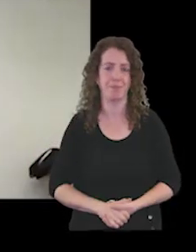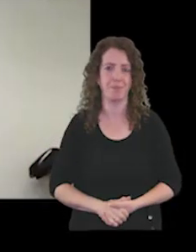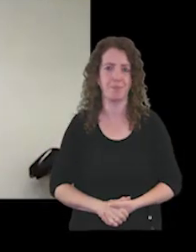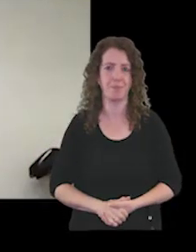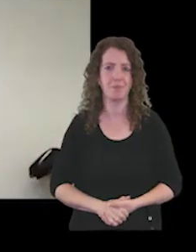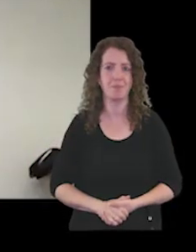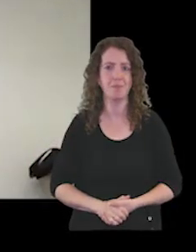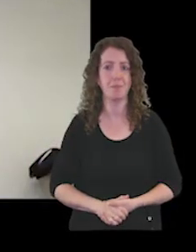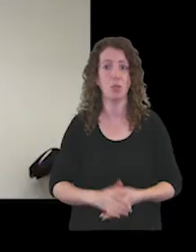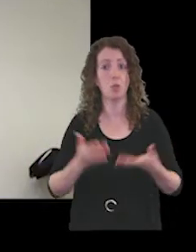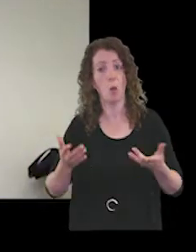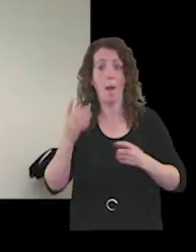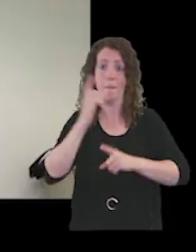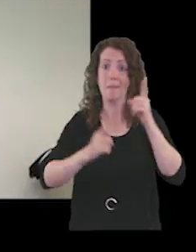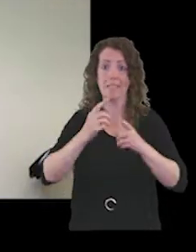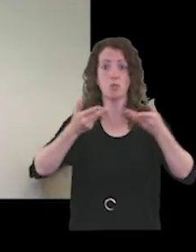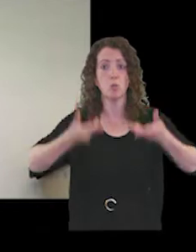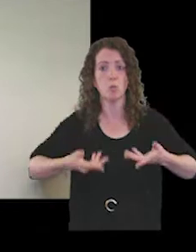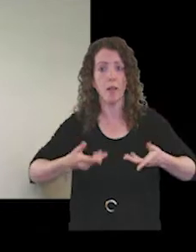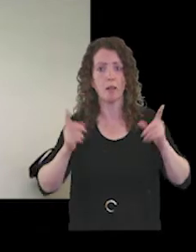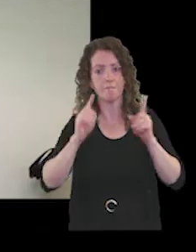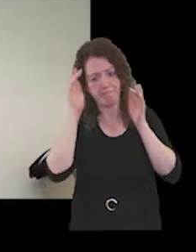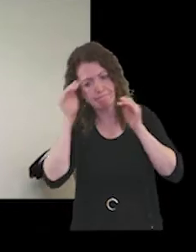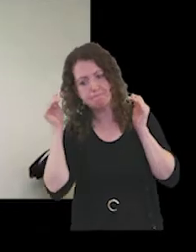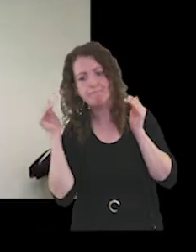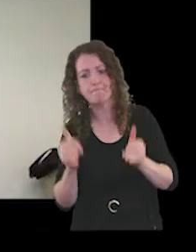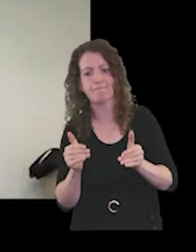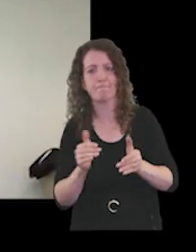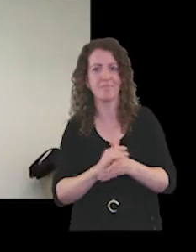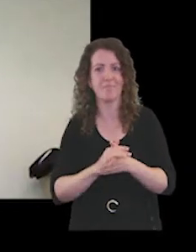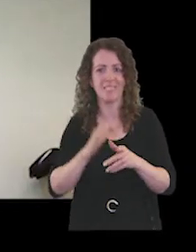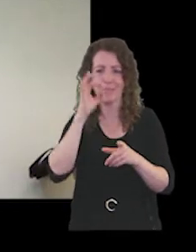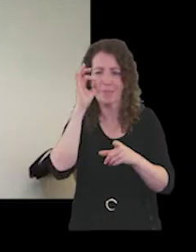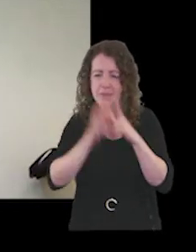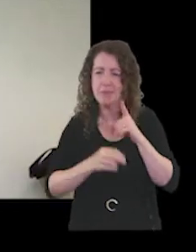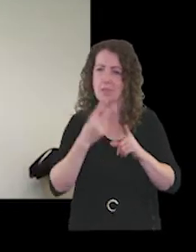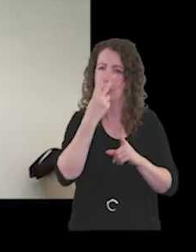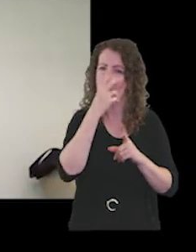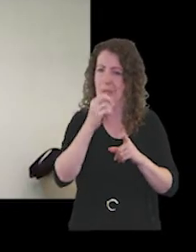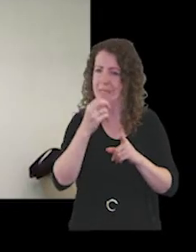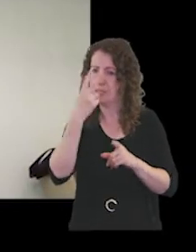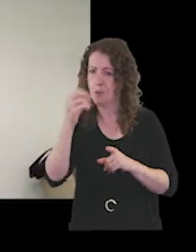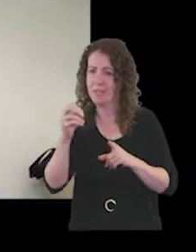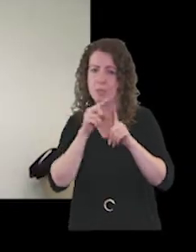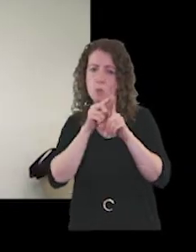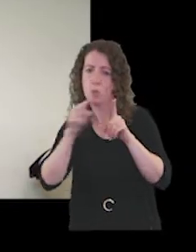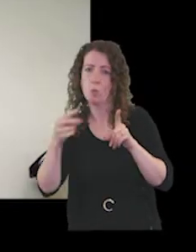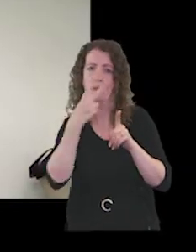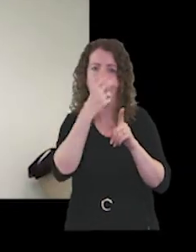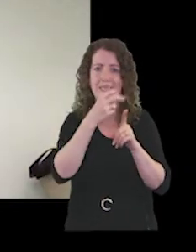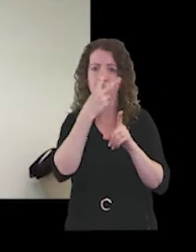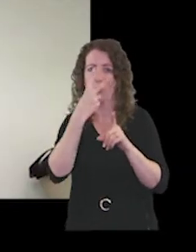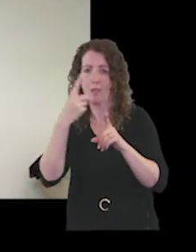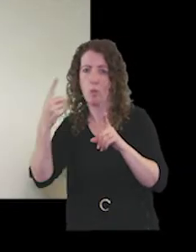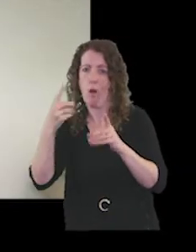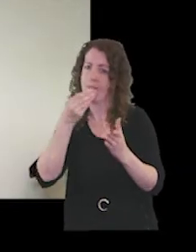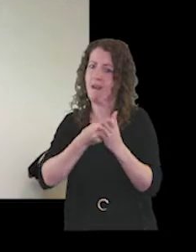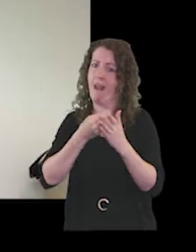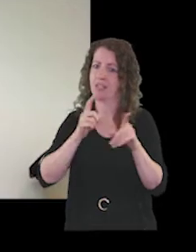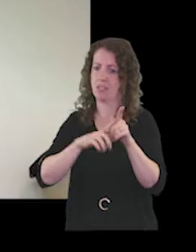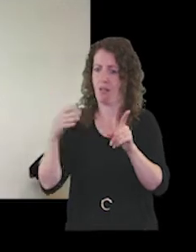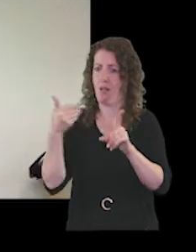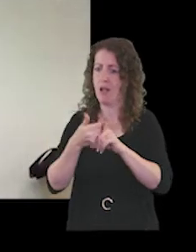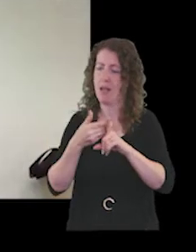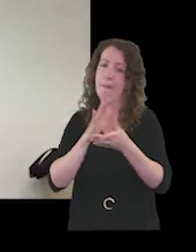So our meeting today is focusing specifically on the 2020-2021 financial year.